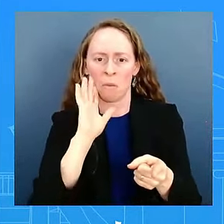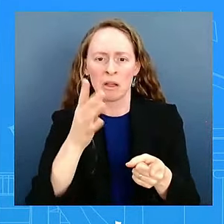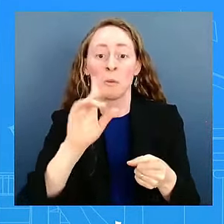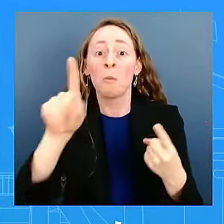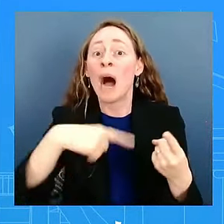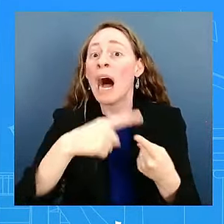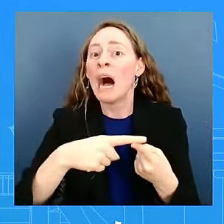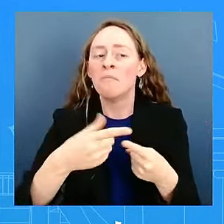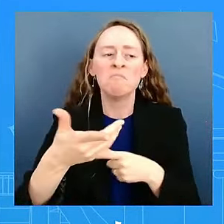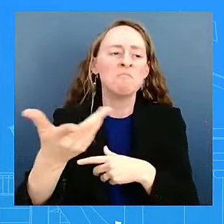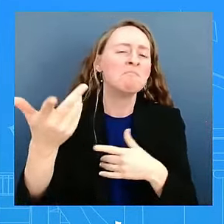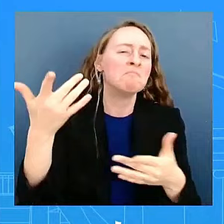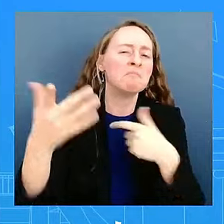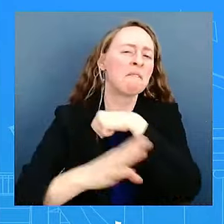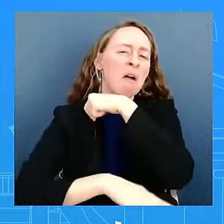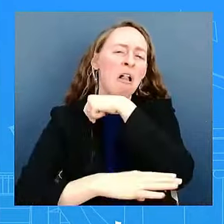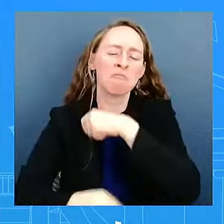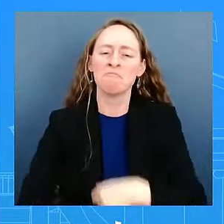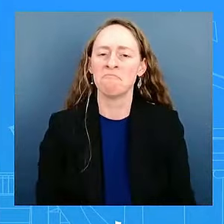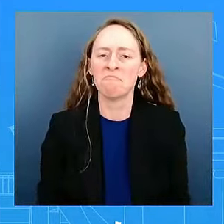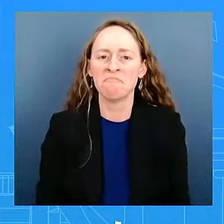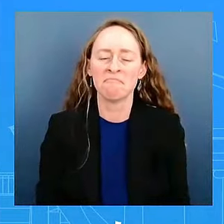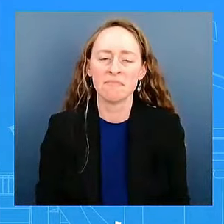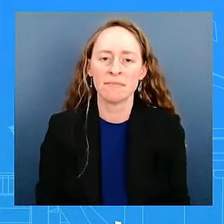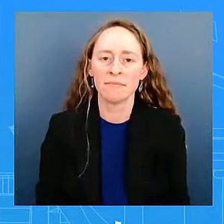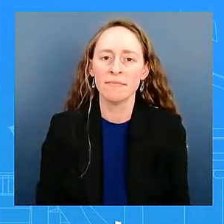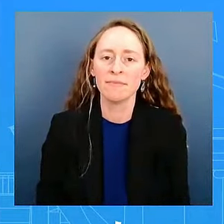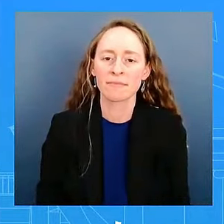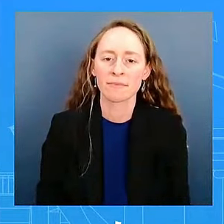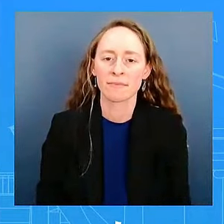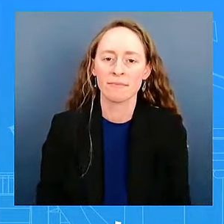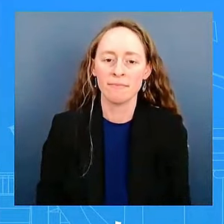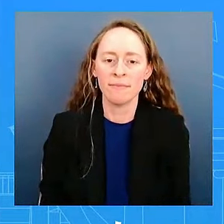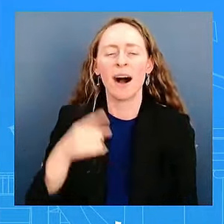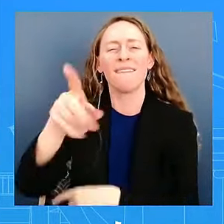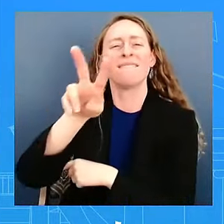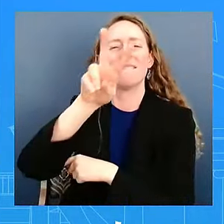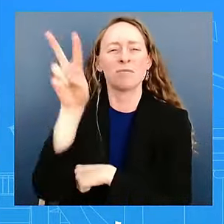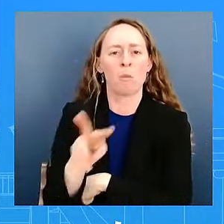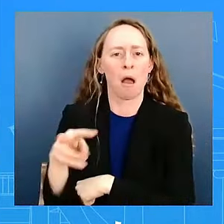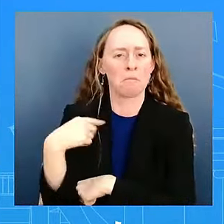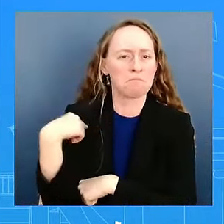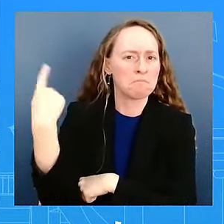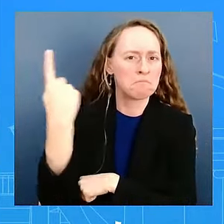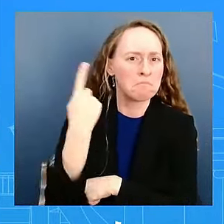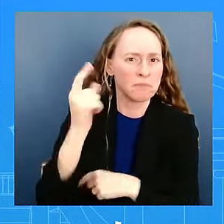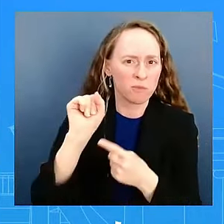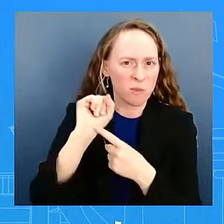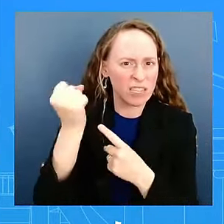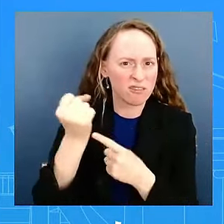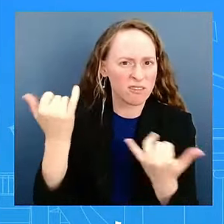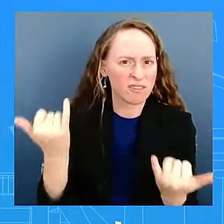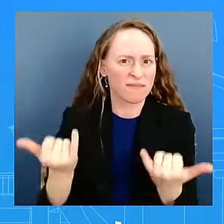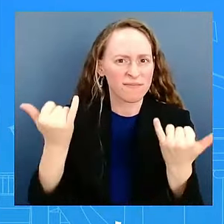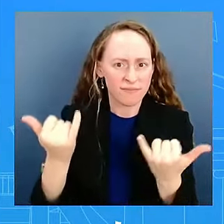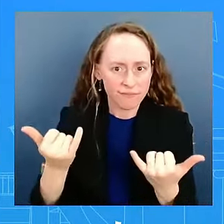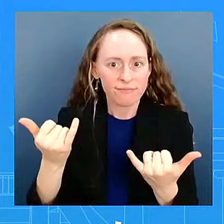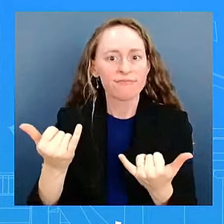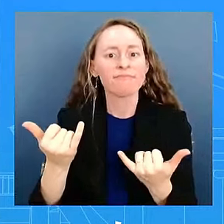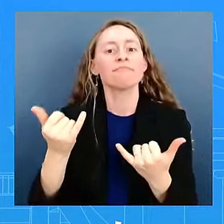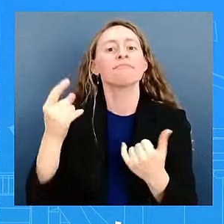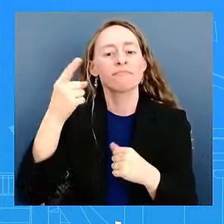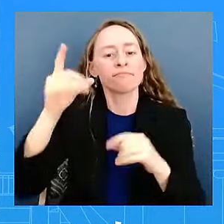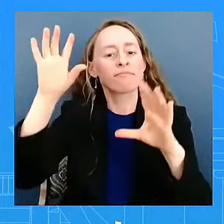John. On Venezuela, two questions. One about the call with President Lula yesterday. Did President Biden